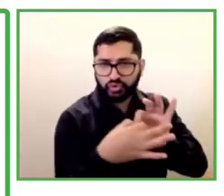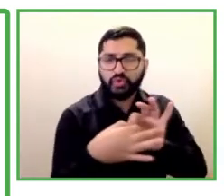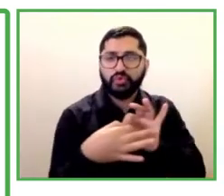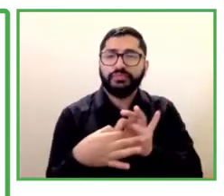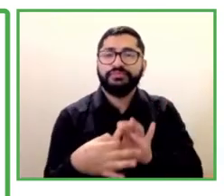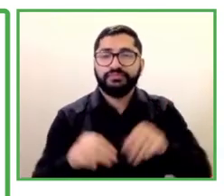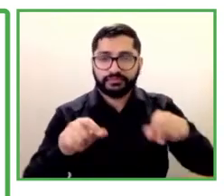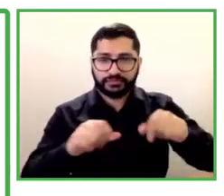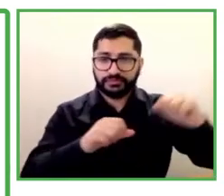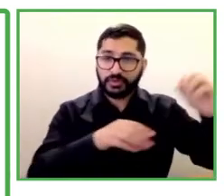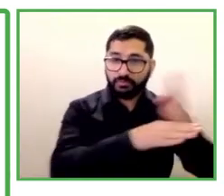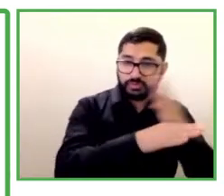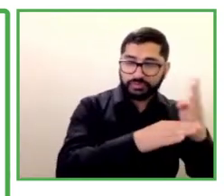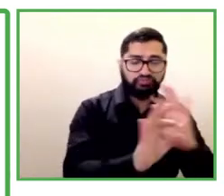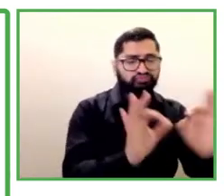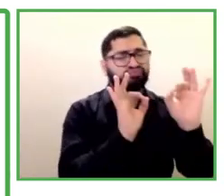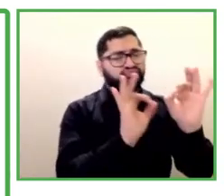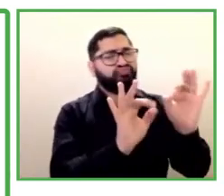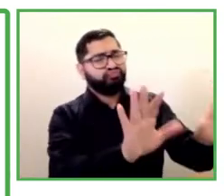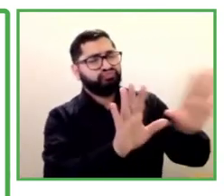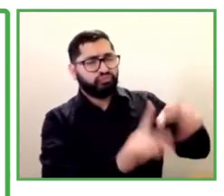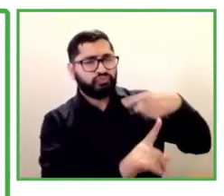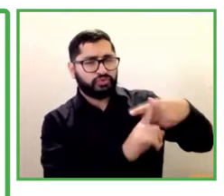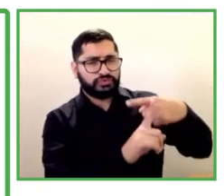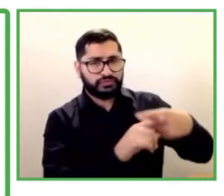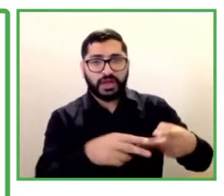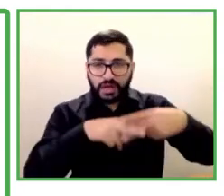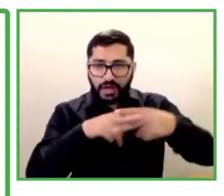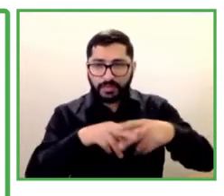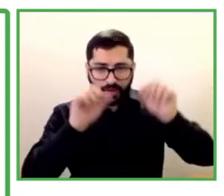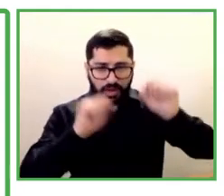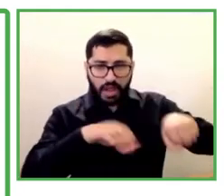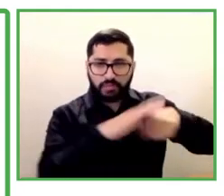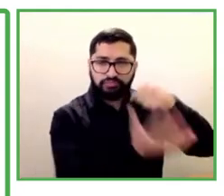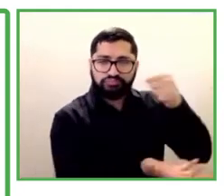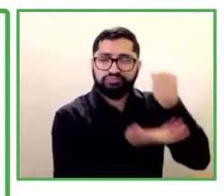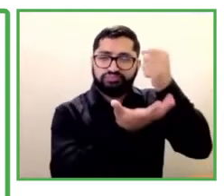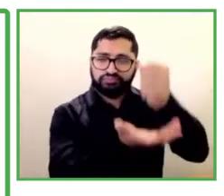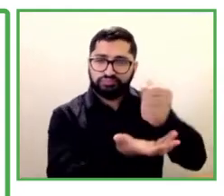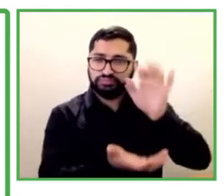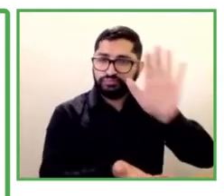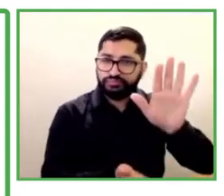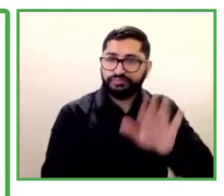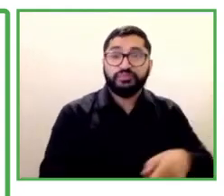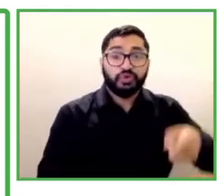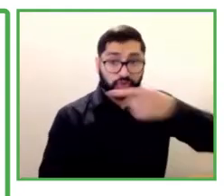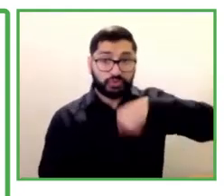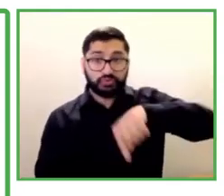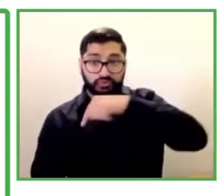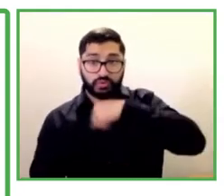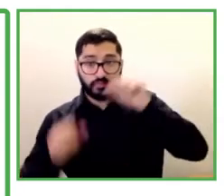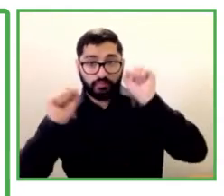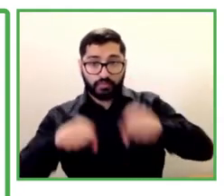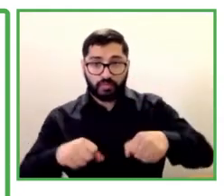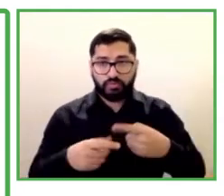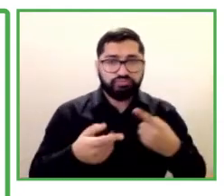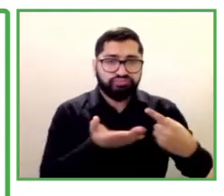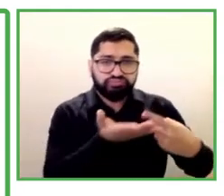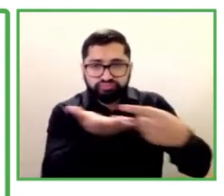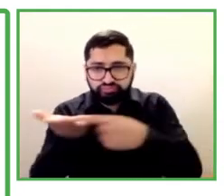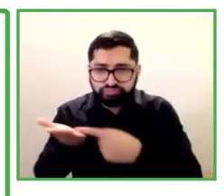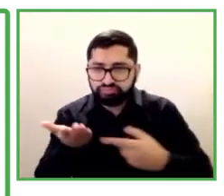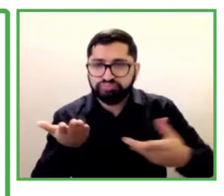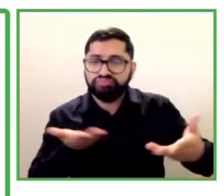this financing, we managed to talk to many associations all over the world for replication of this social franchise